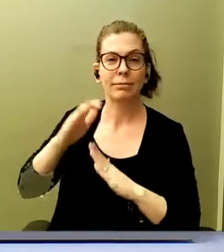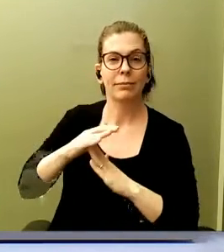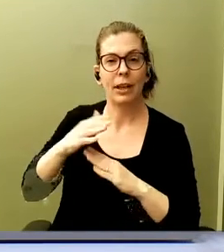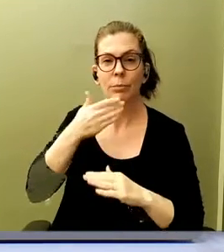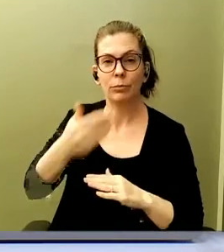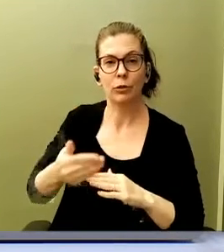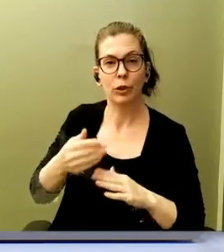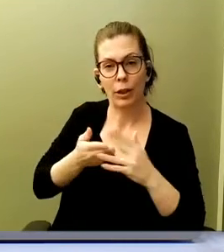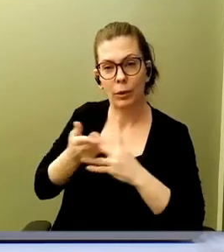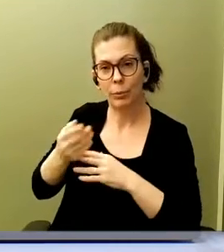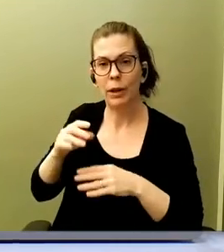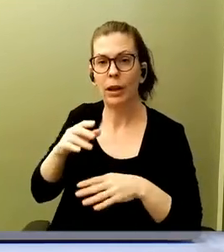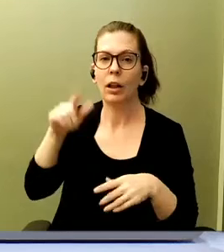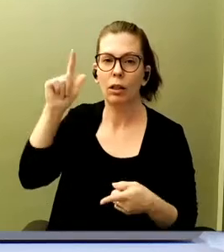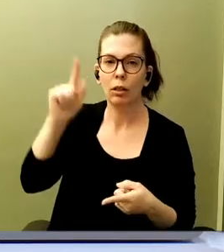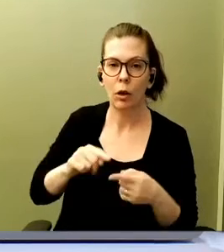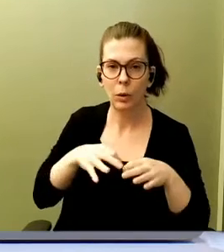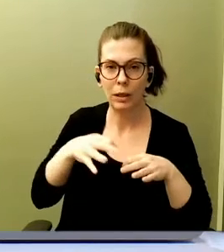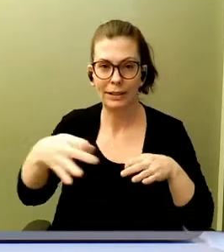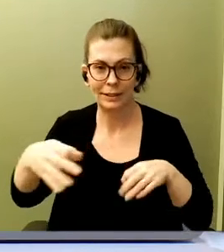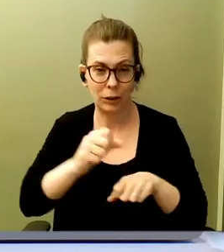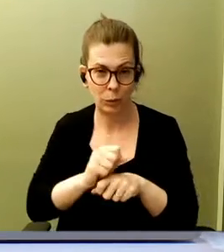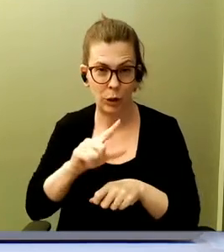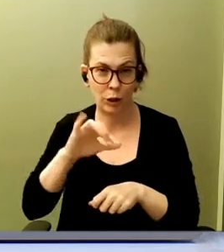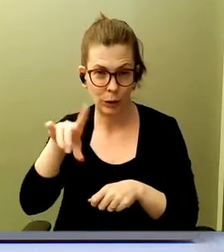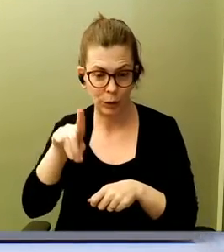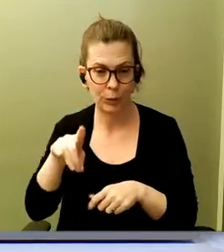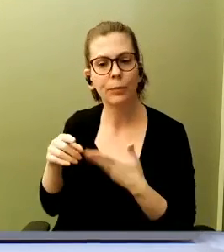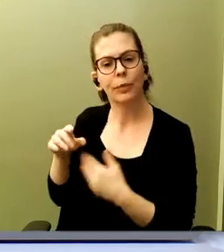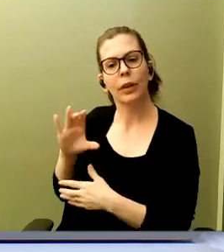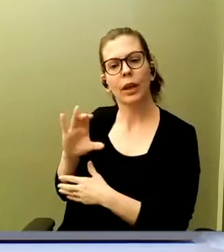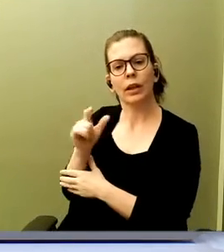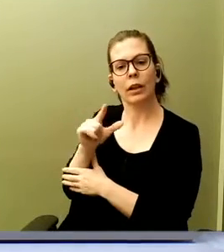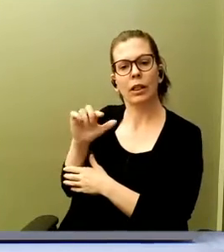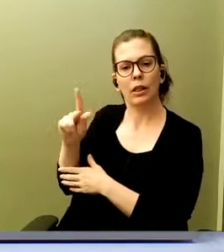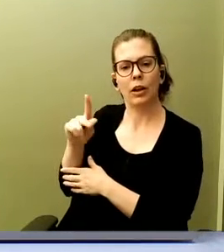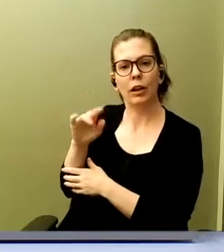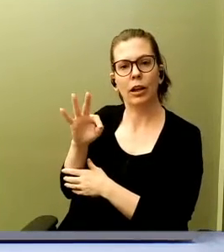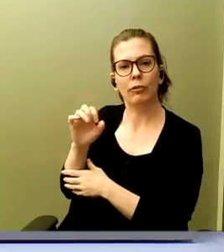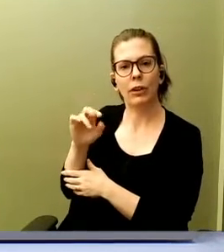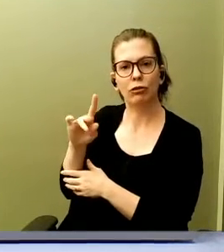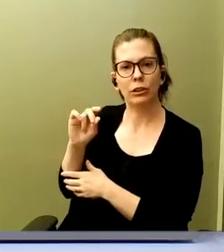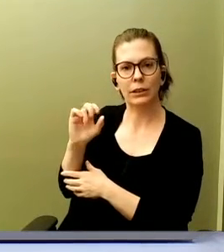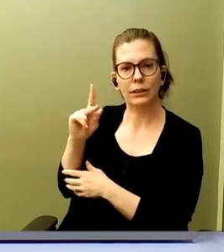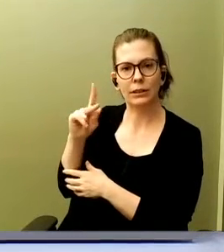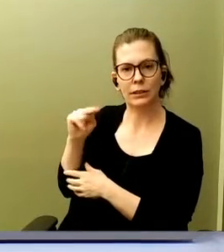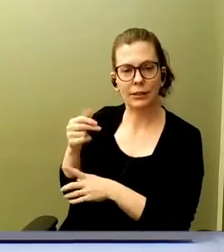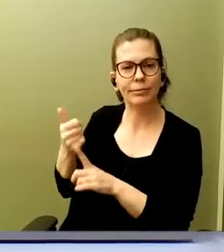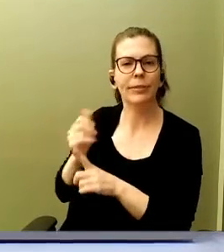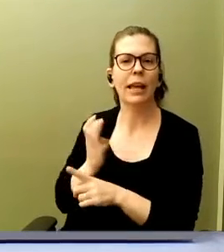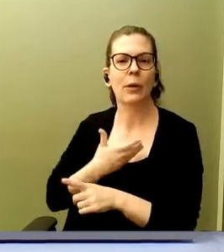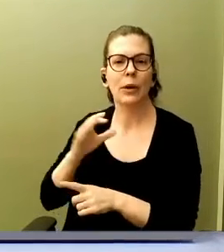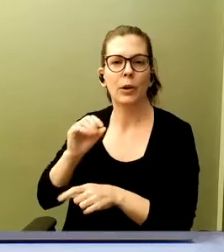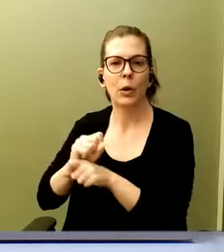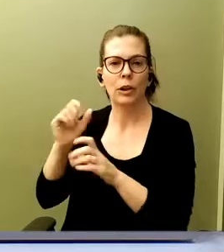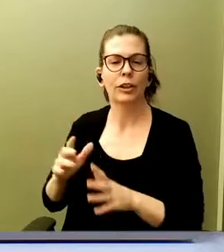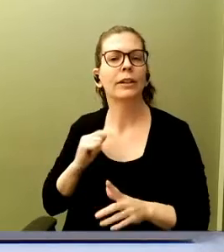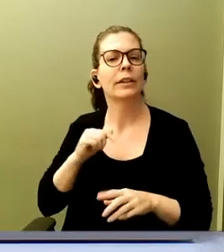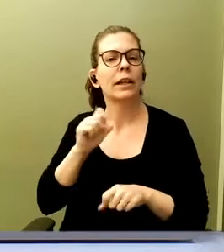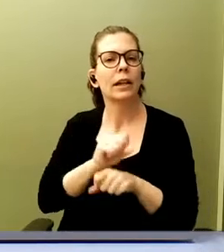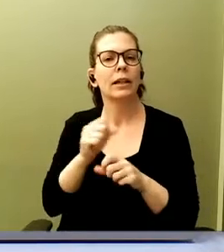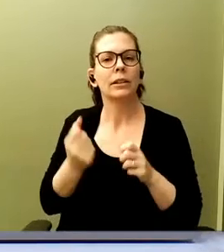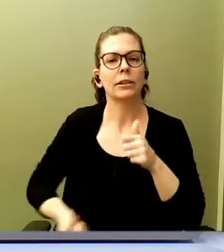workloads there is. So I'm joined by Clark Fredrickson, as you mentioned, our colleague, who's head of worldwide marketing at AWS for consumer industries,